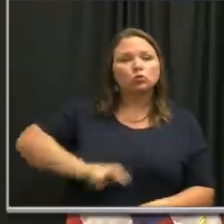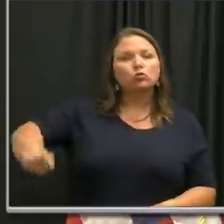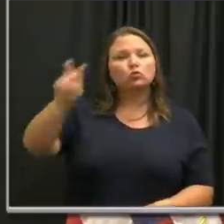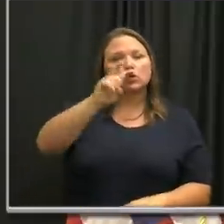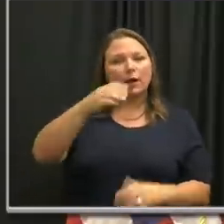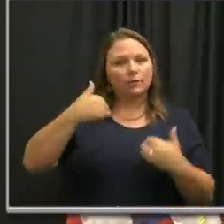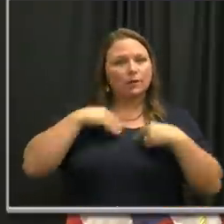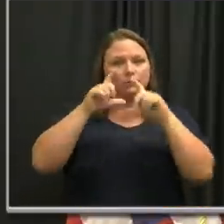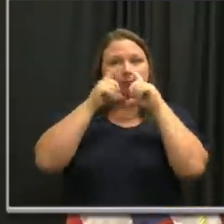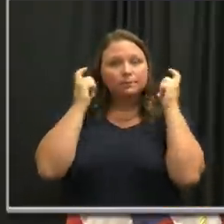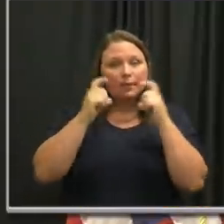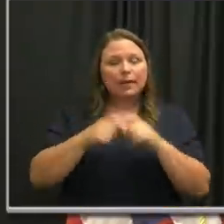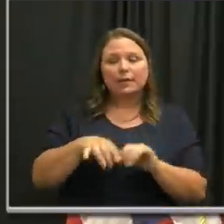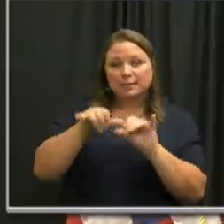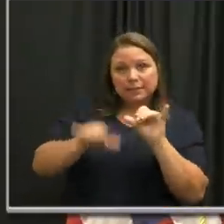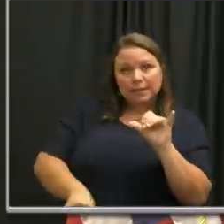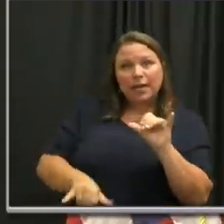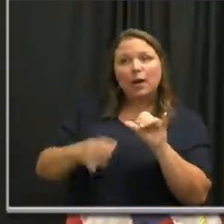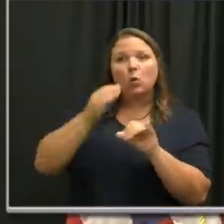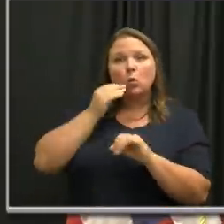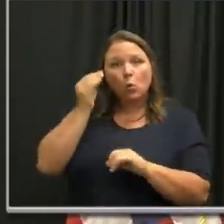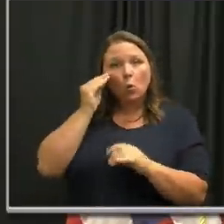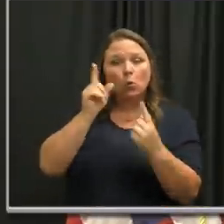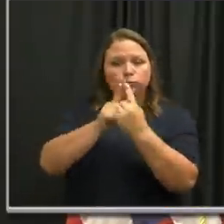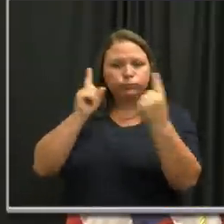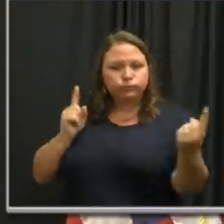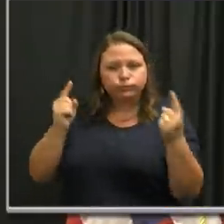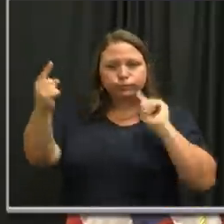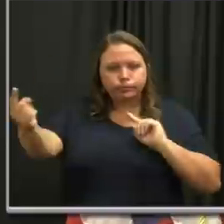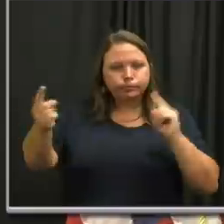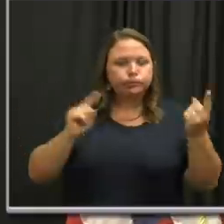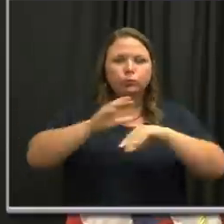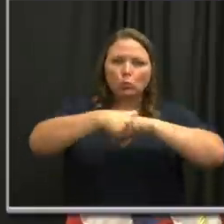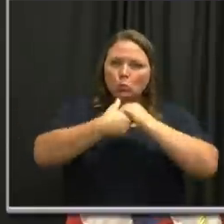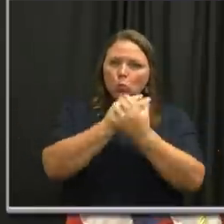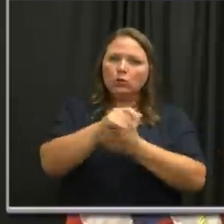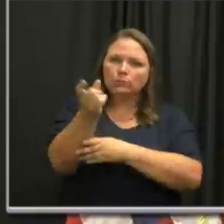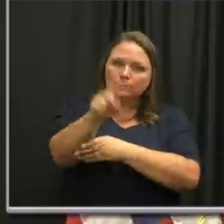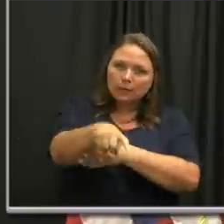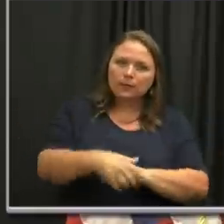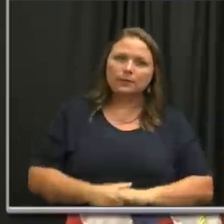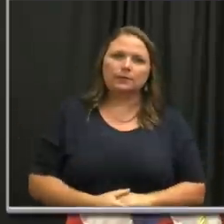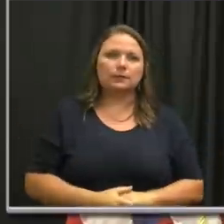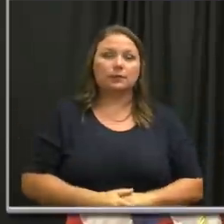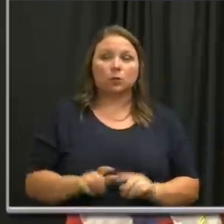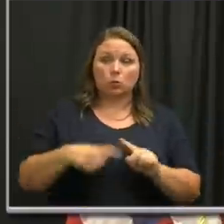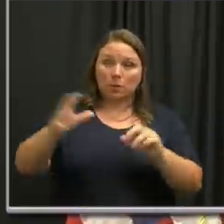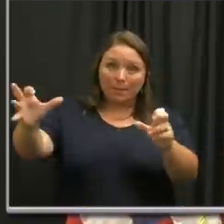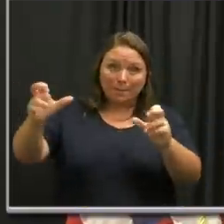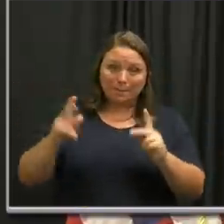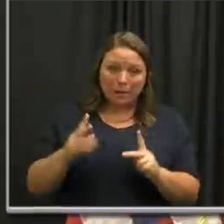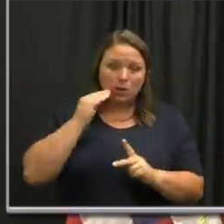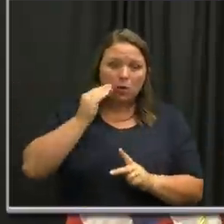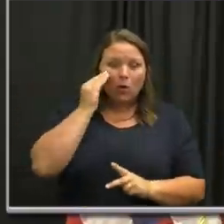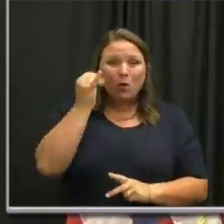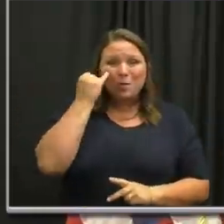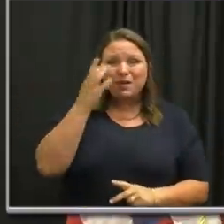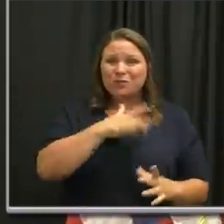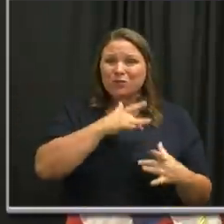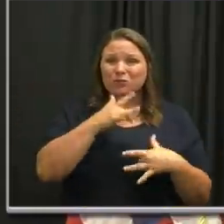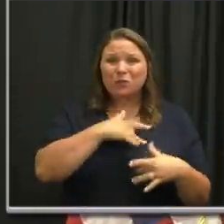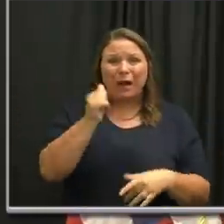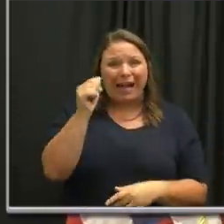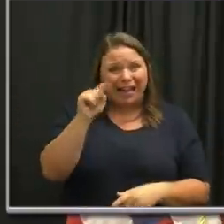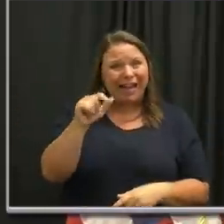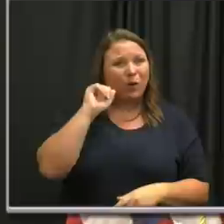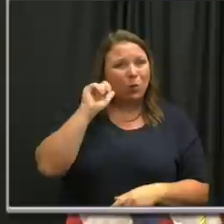wear a face mask. Stay your distance. And wash your hands. When you come back, if you have the slightest concern that you may